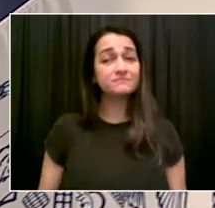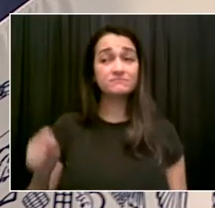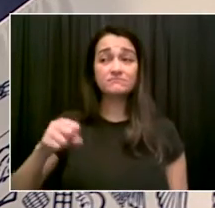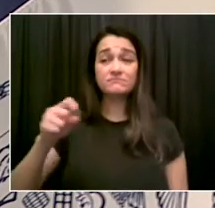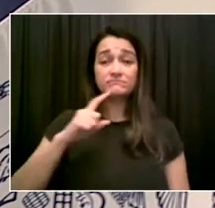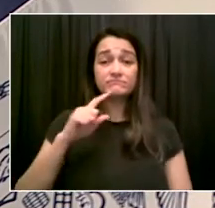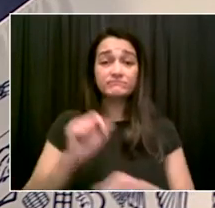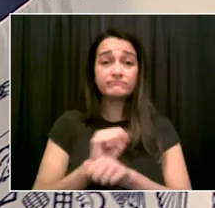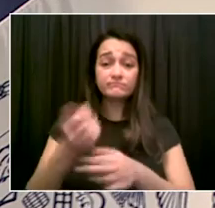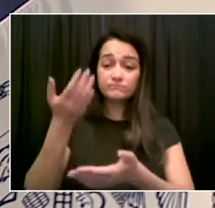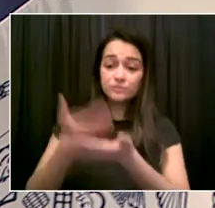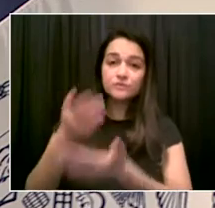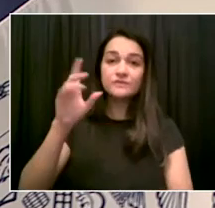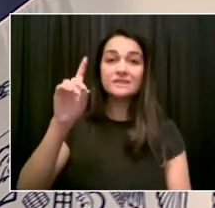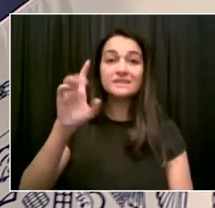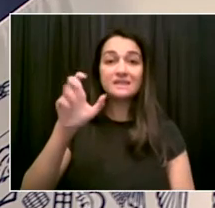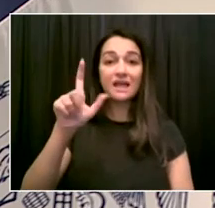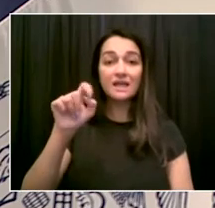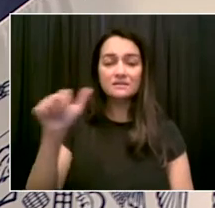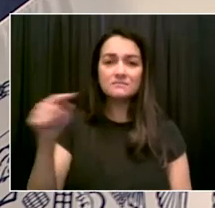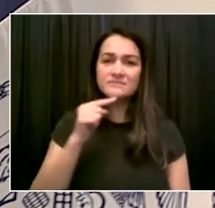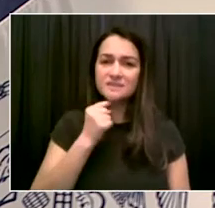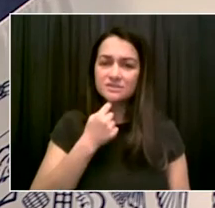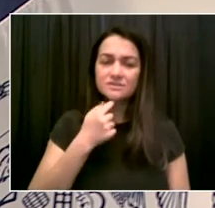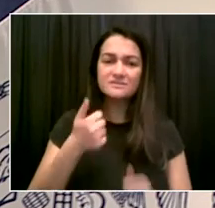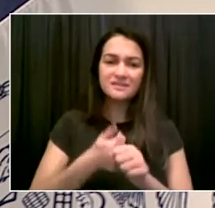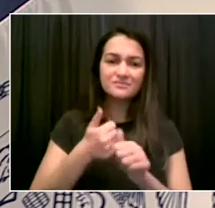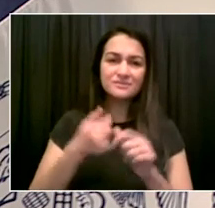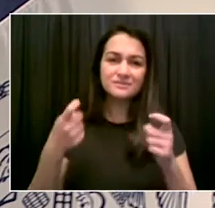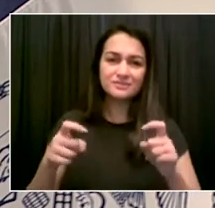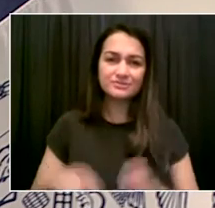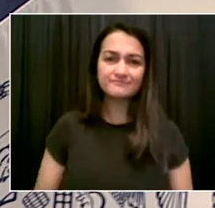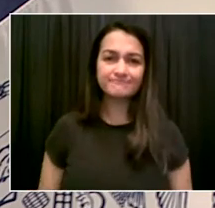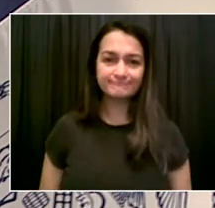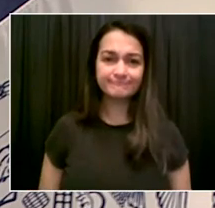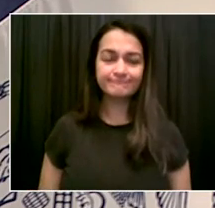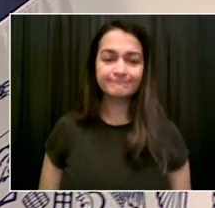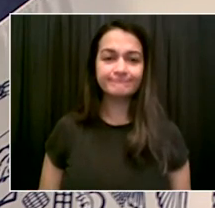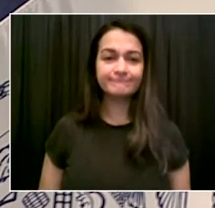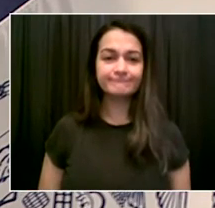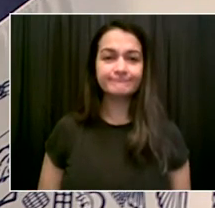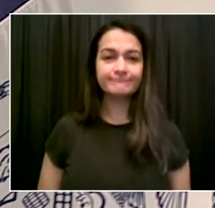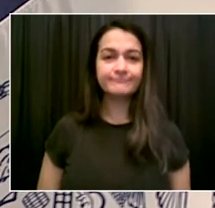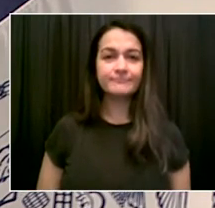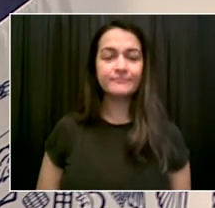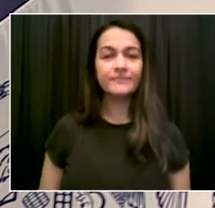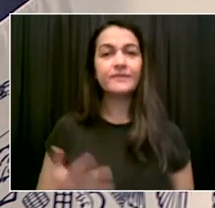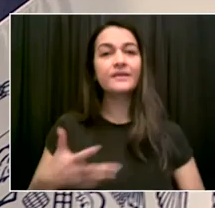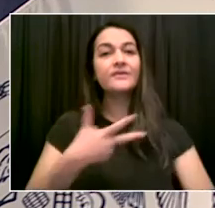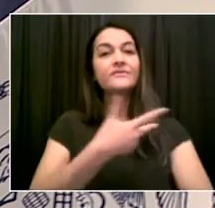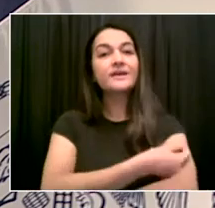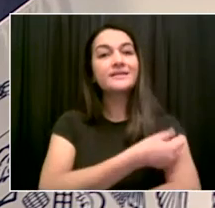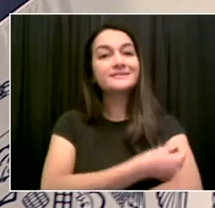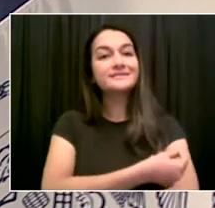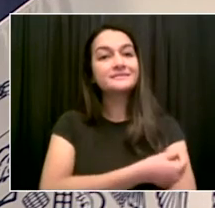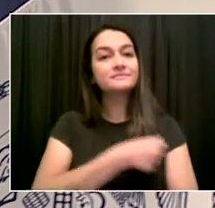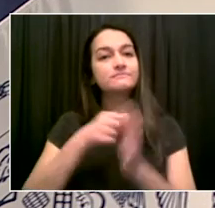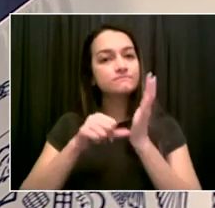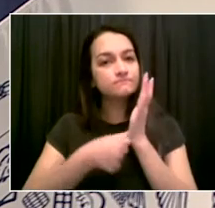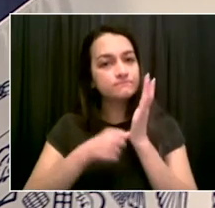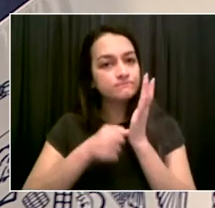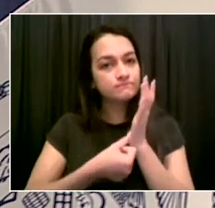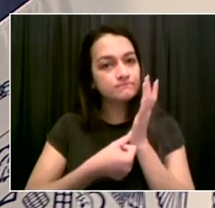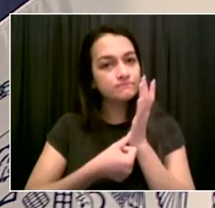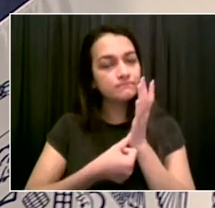reason we are still able to keep this city moving forward is vaccination. But the only way to defeat the Delta variant